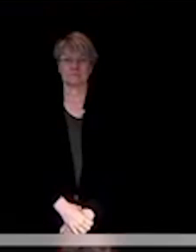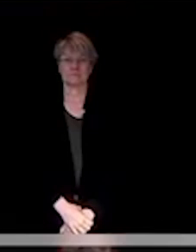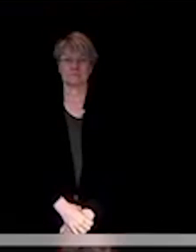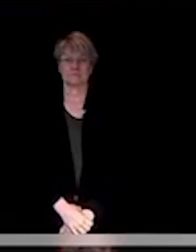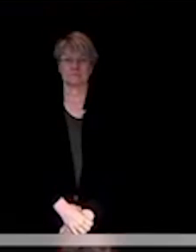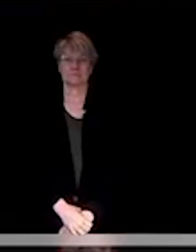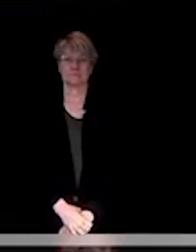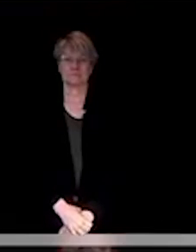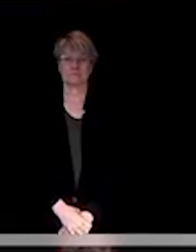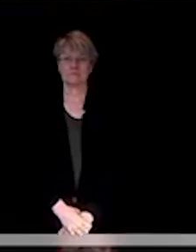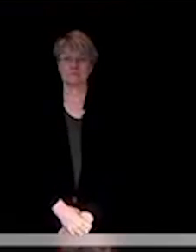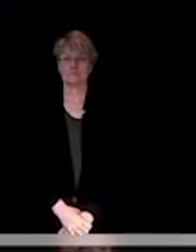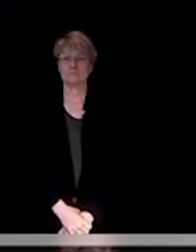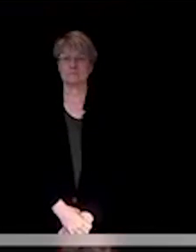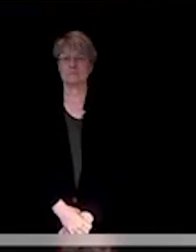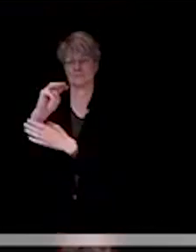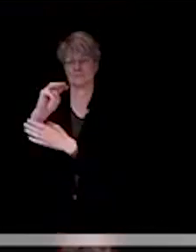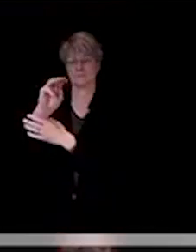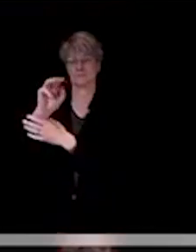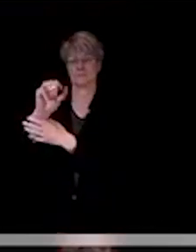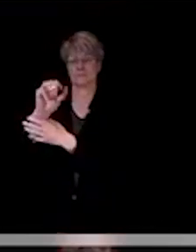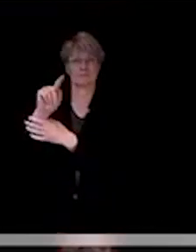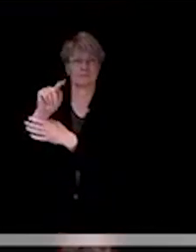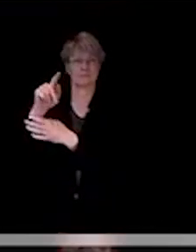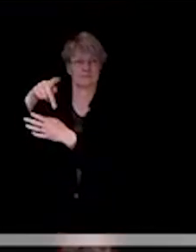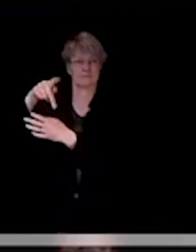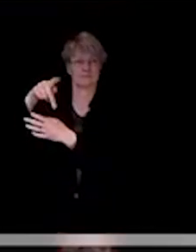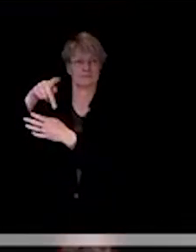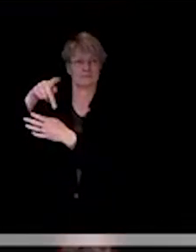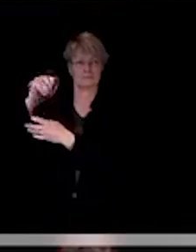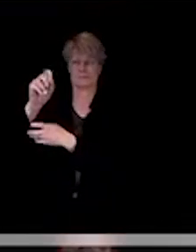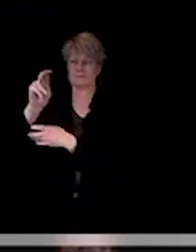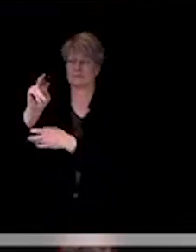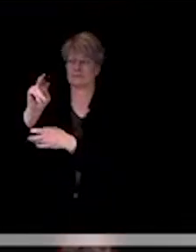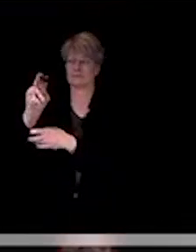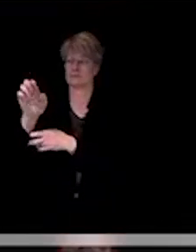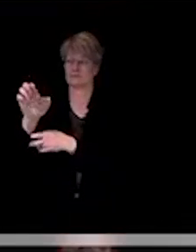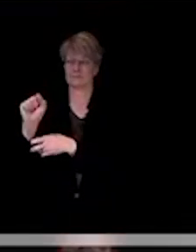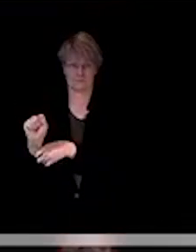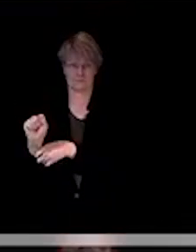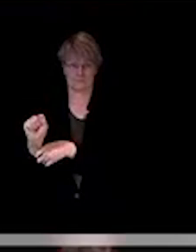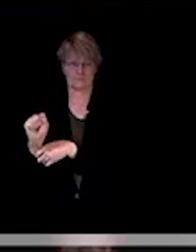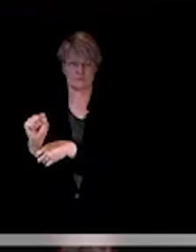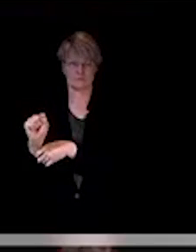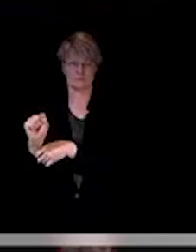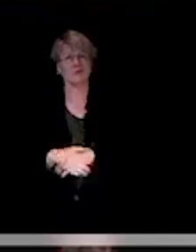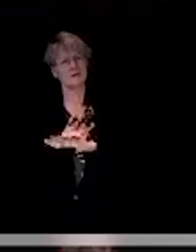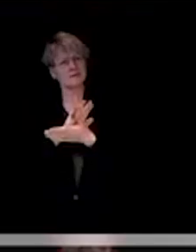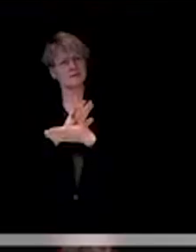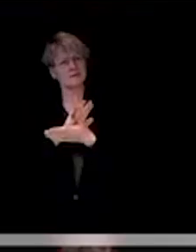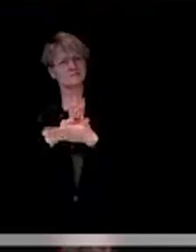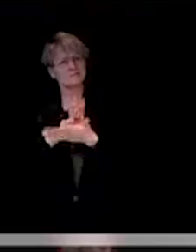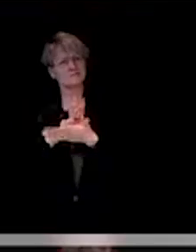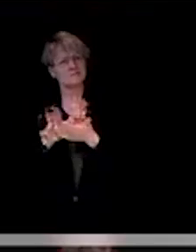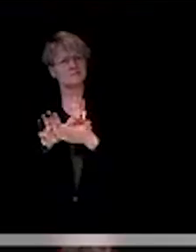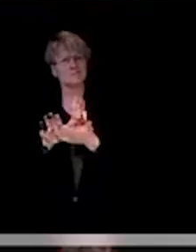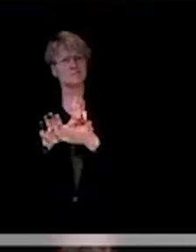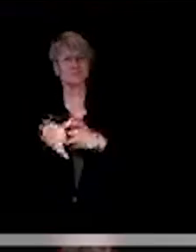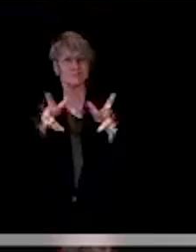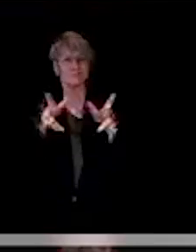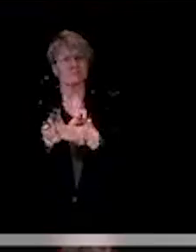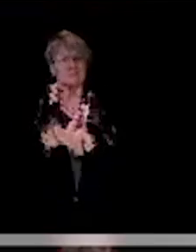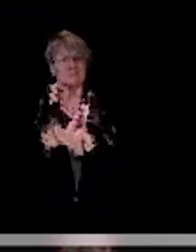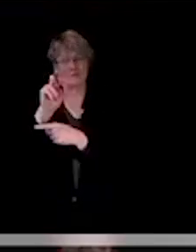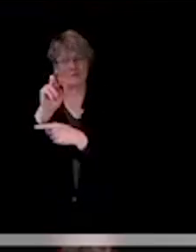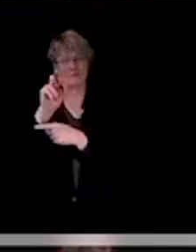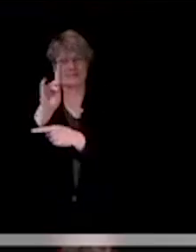Hey, Carrie. It's Matt Pontus. I just want to say great news to hear from Cindy over there at Mercy, and I know everybody's going to